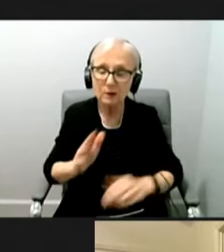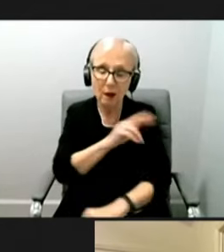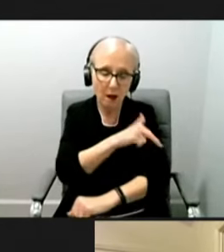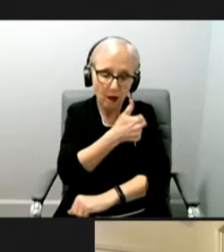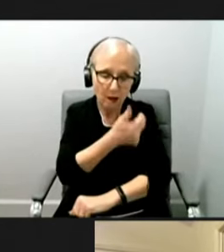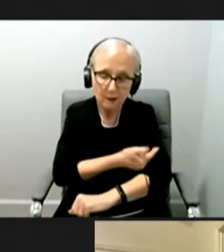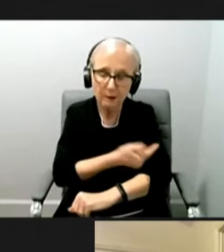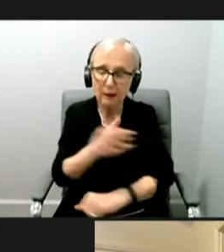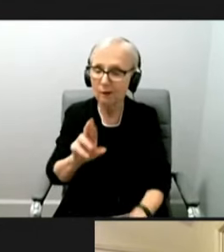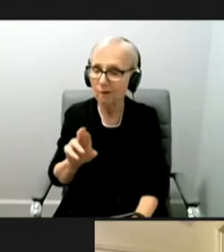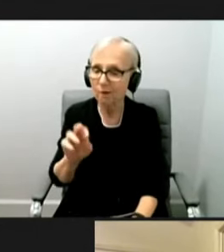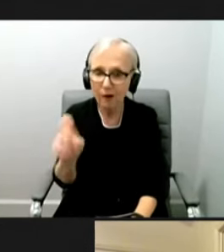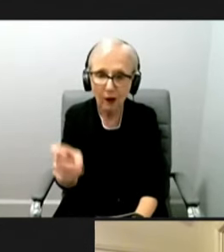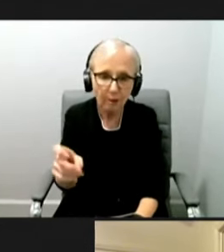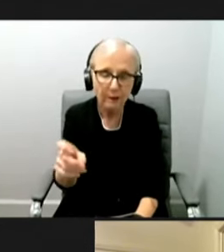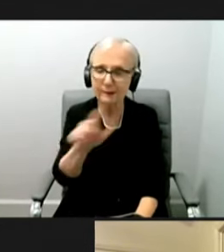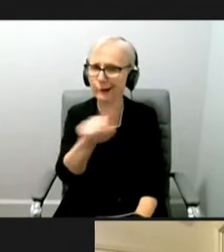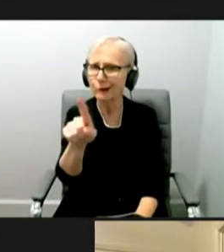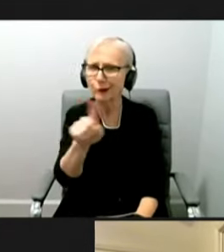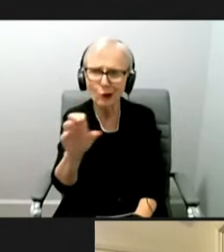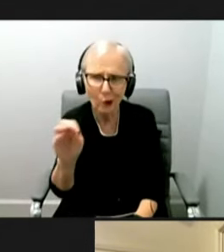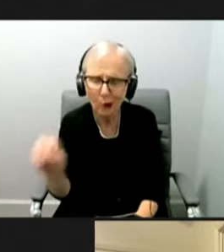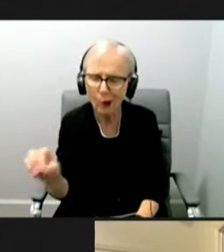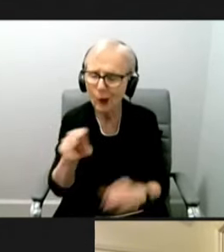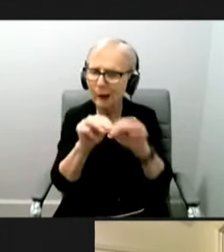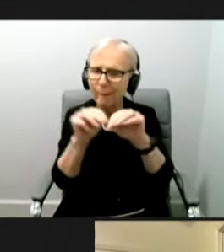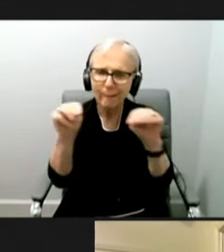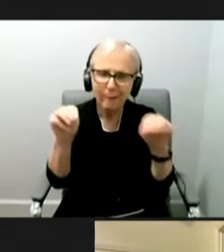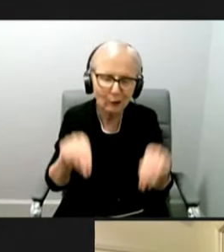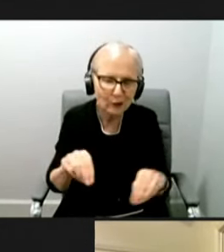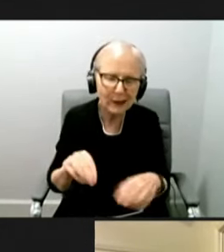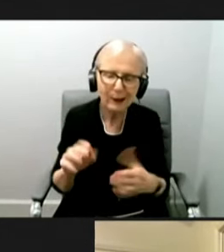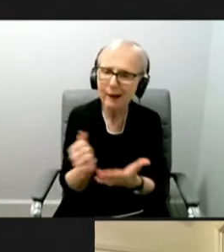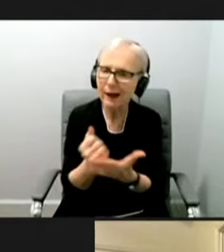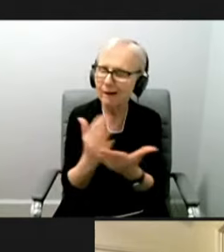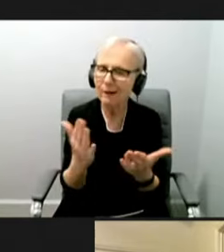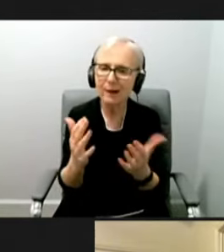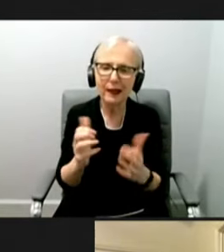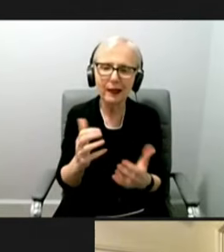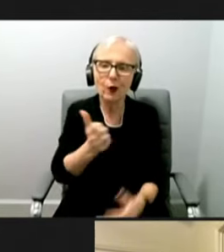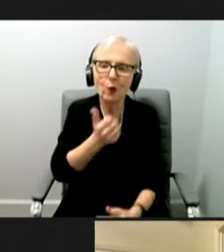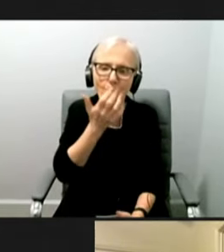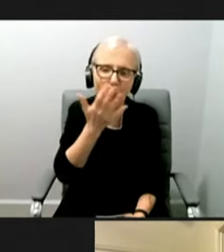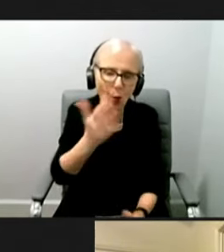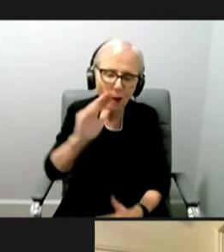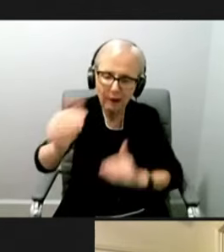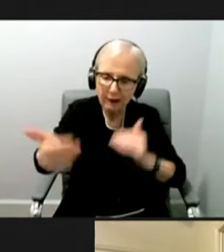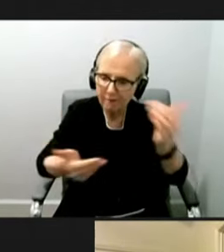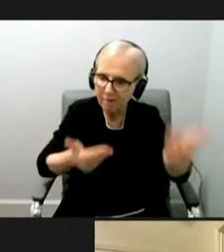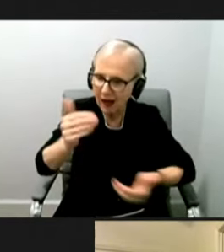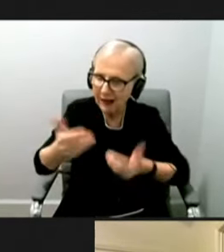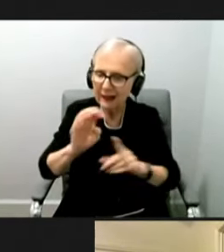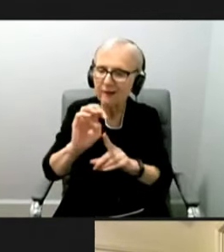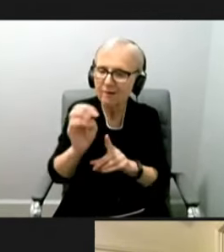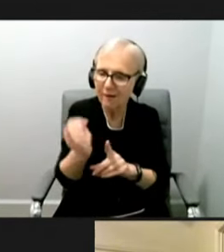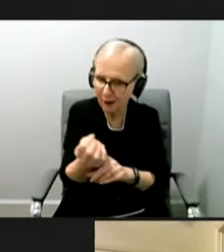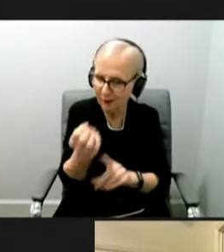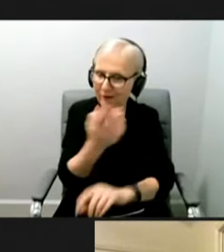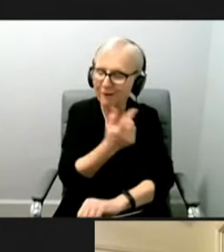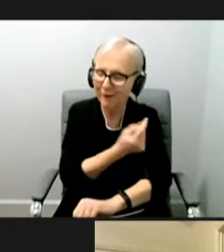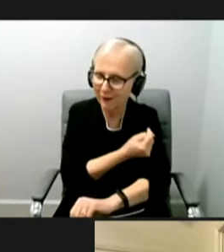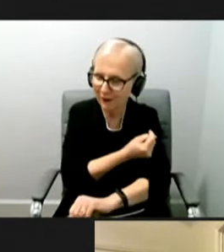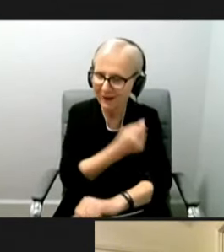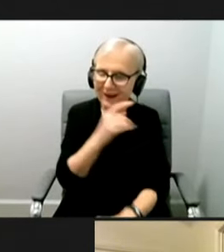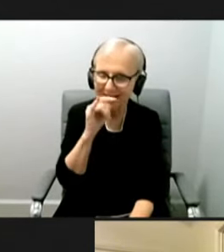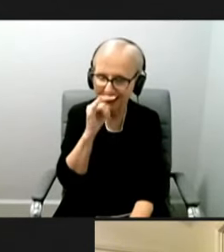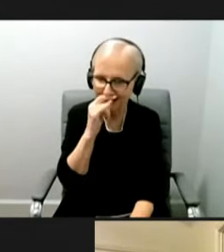these great partnerships at the zoo and museums, making this a warm and inviting and safe environment for our kids